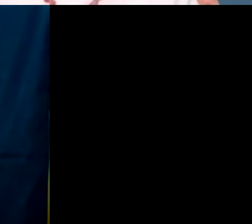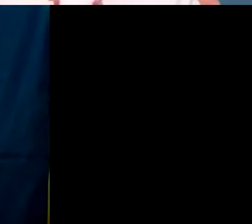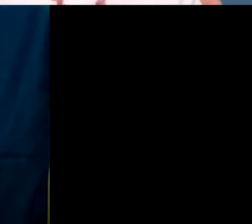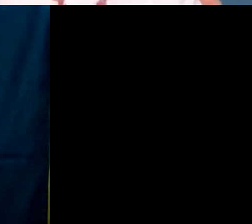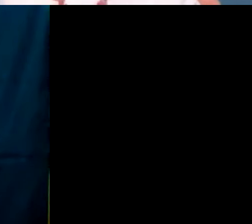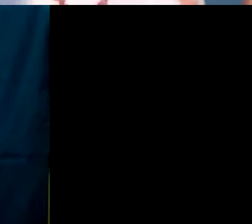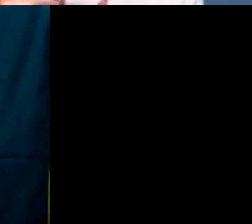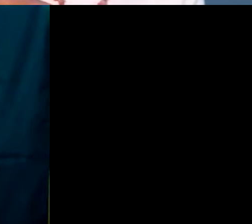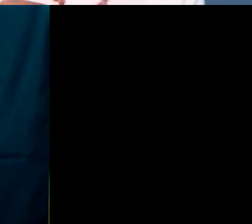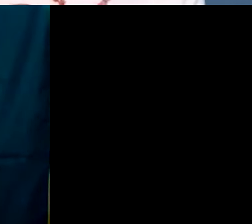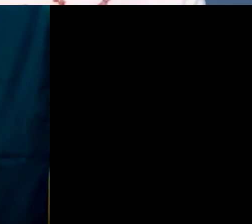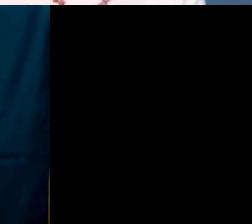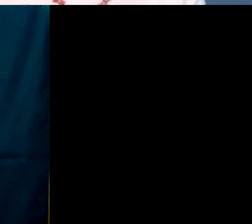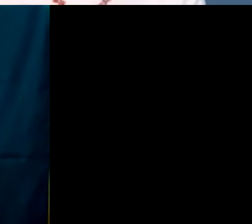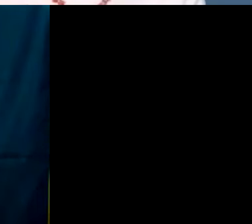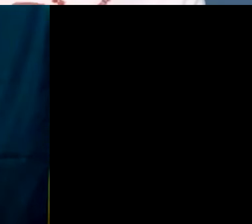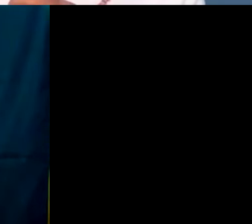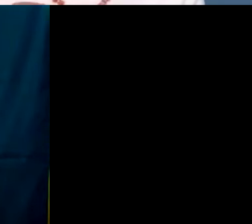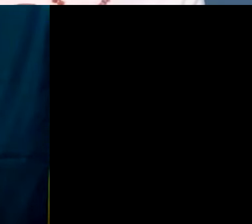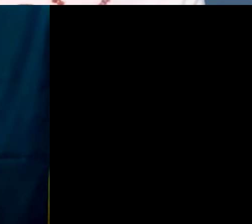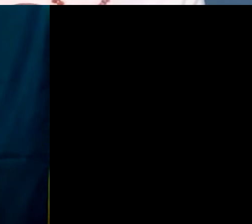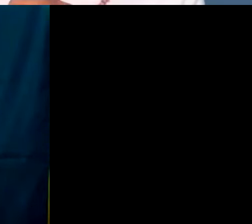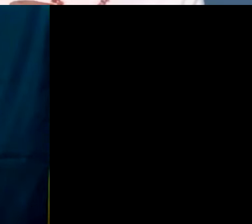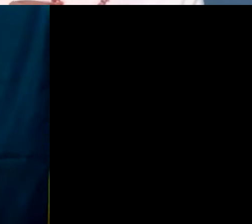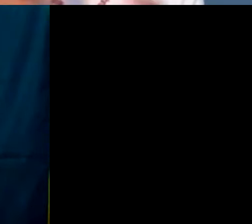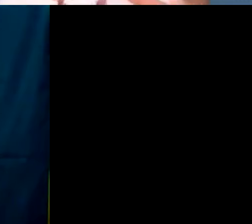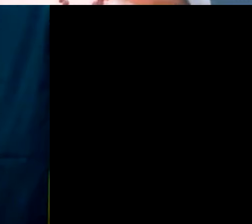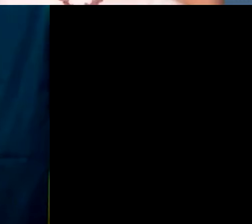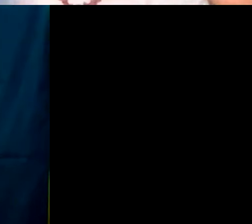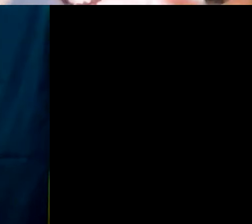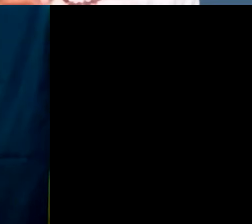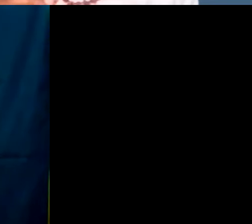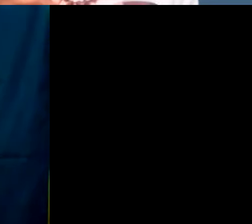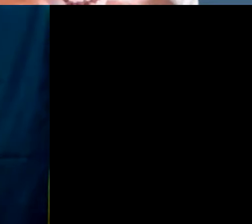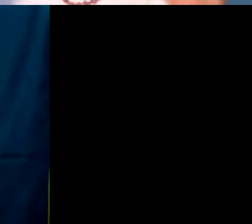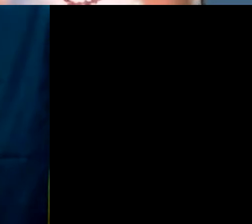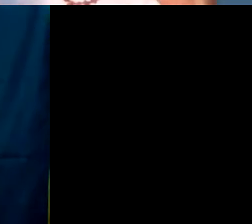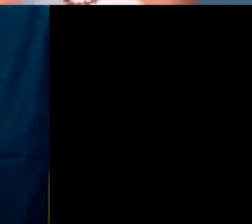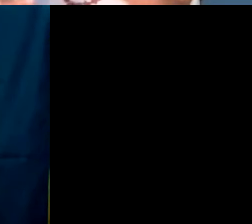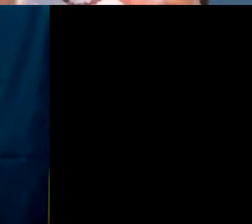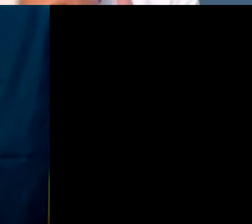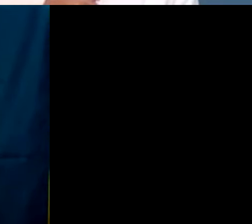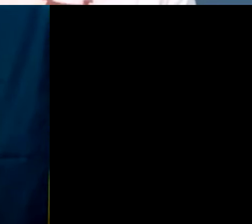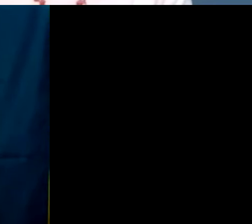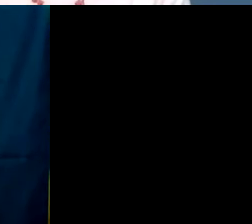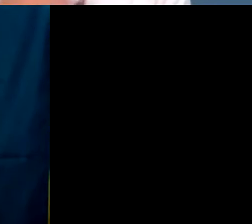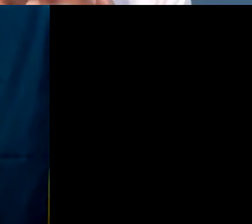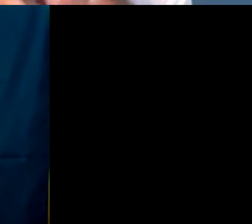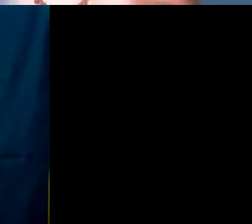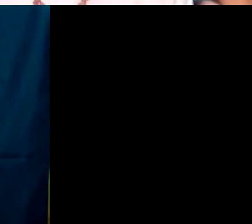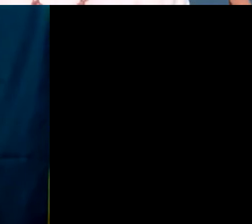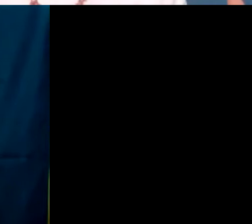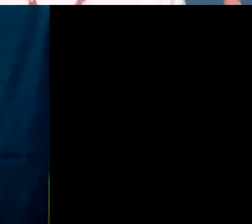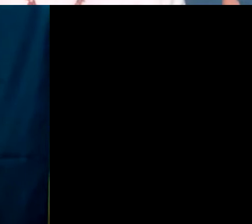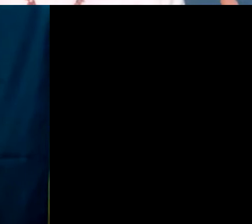is, um, probably realistic in depicting the various groups that they're engaging in battle with,